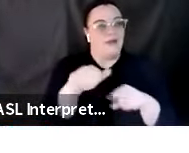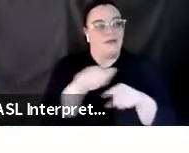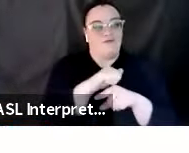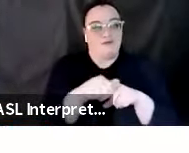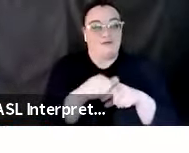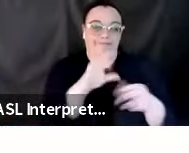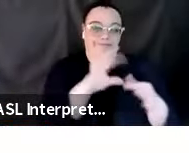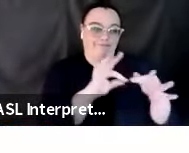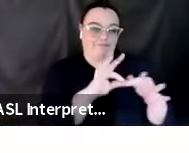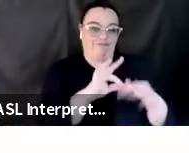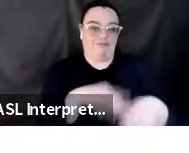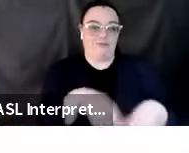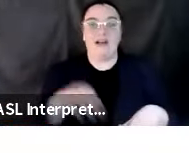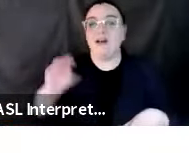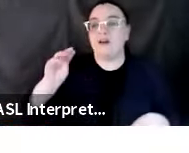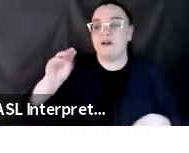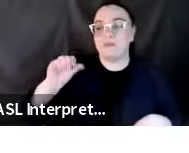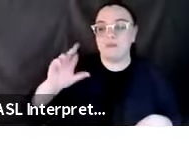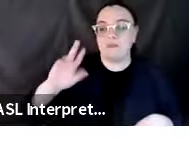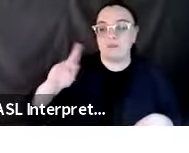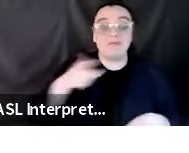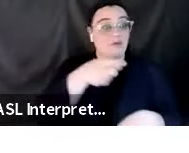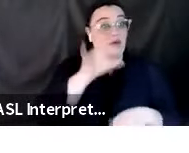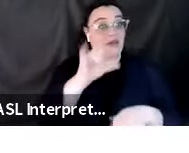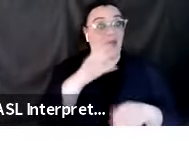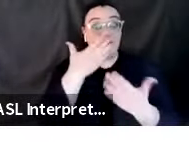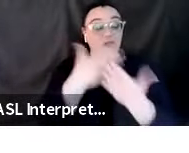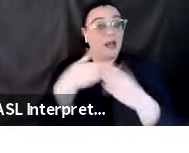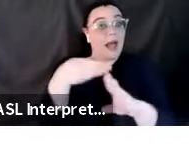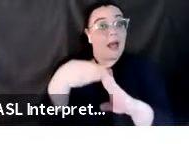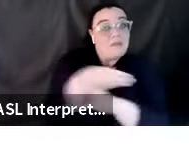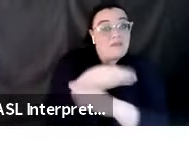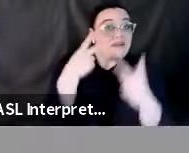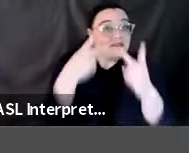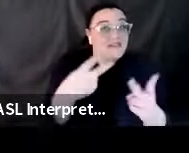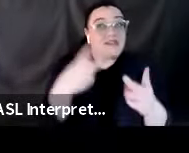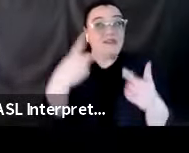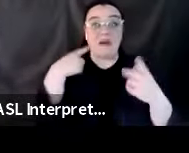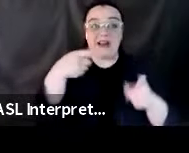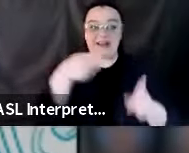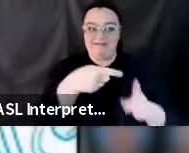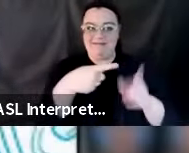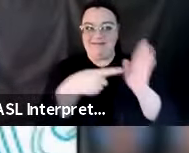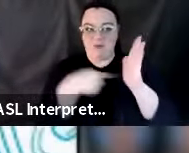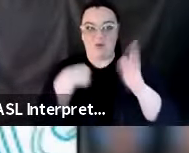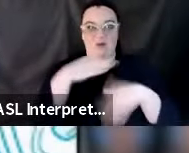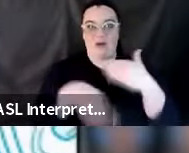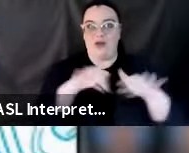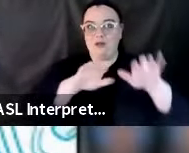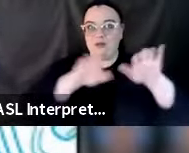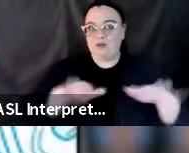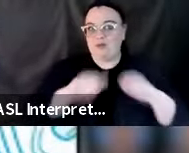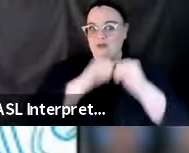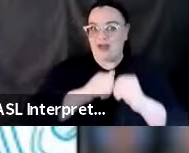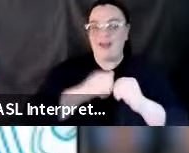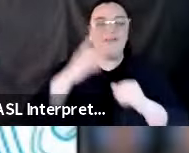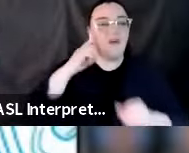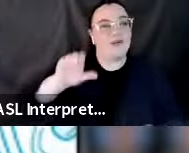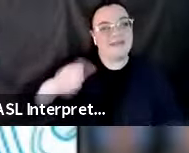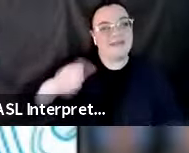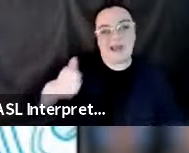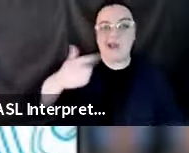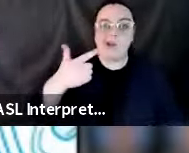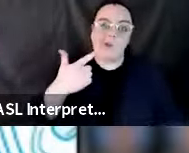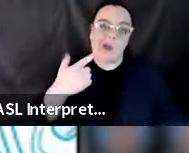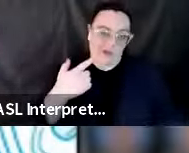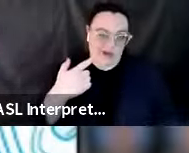So that was a little preview for the drill we're all going to be doing together coming up at 1021. In fact, the audio that you just heard will sound